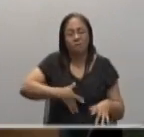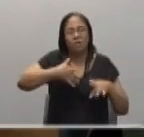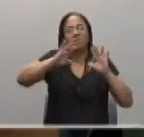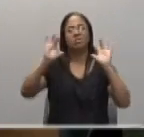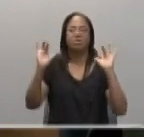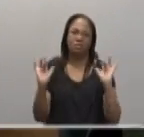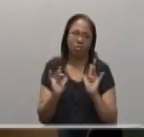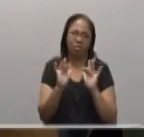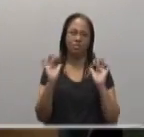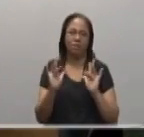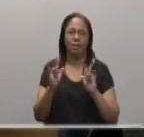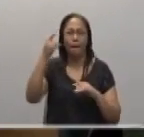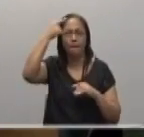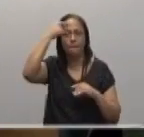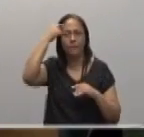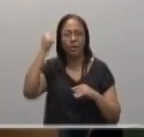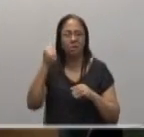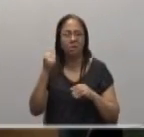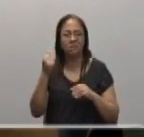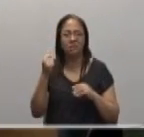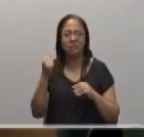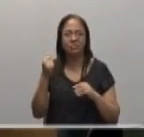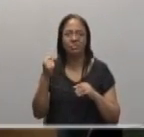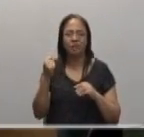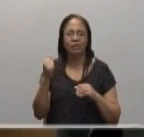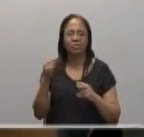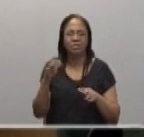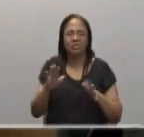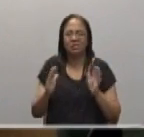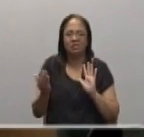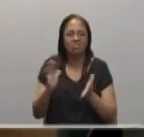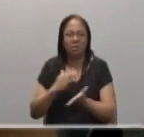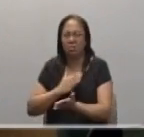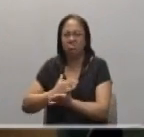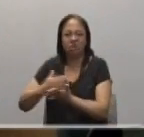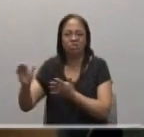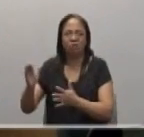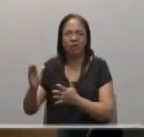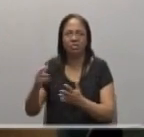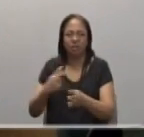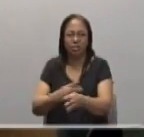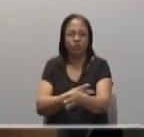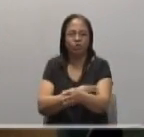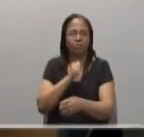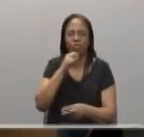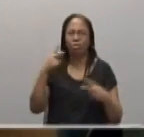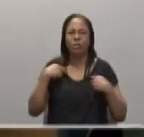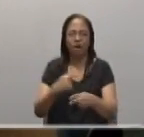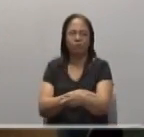them, because they were harassed and dejected, like sheep without a shepherd.